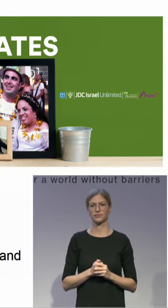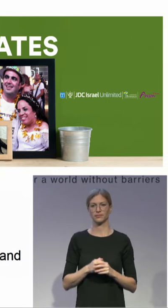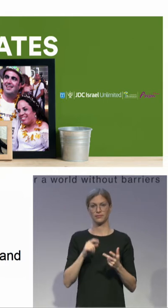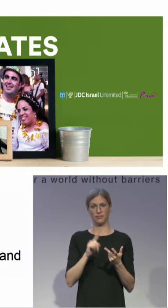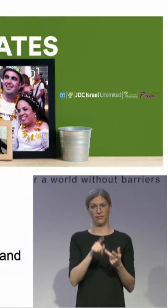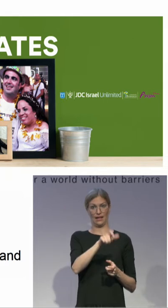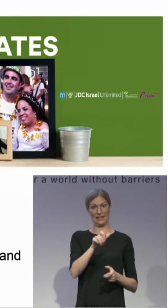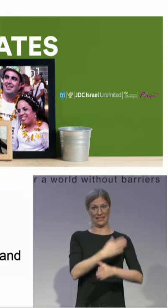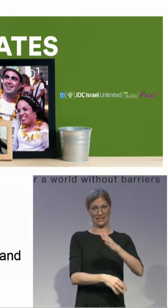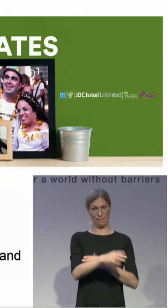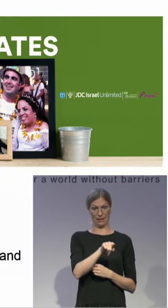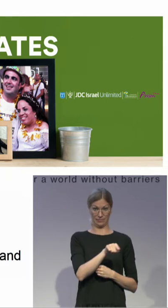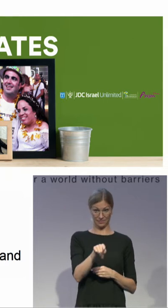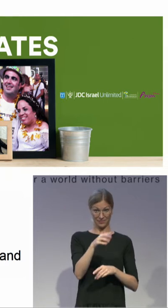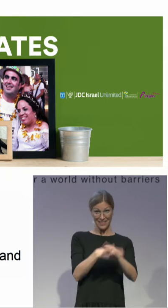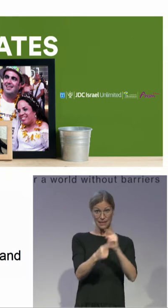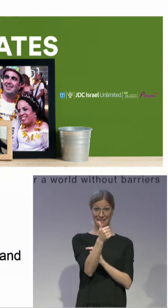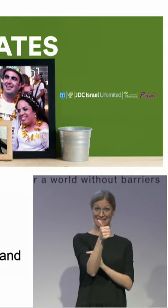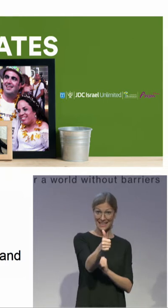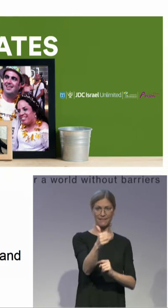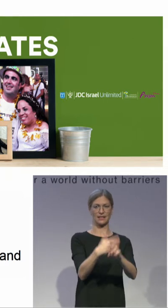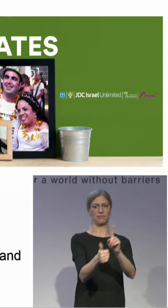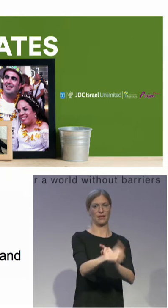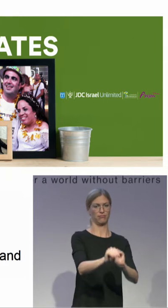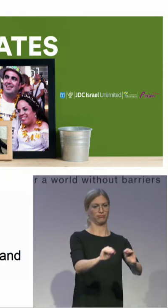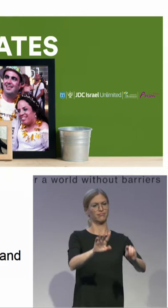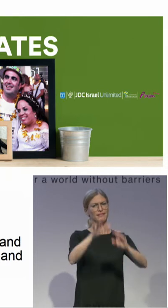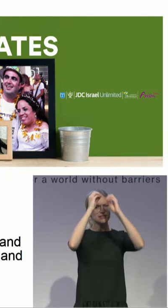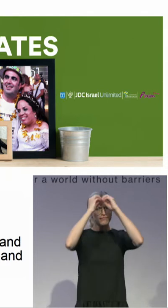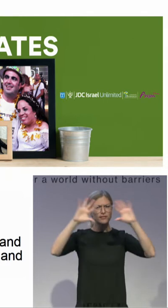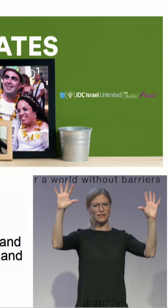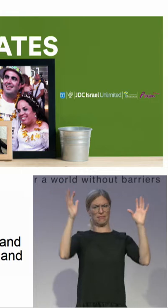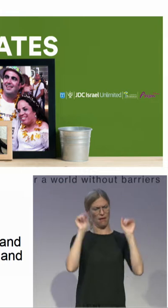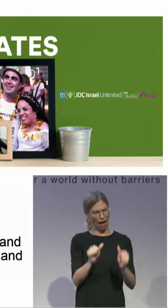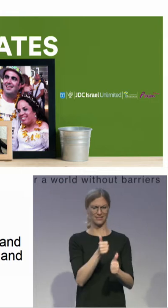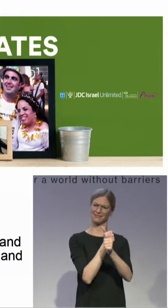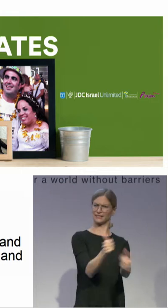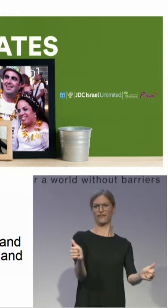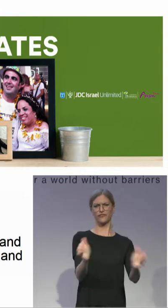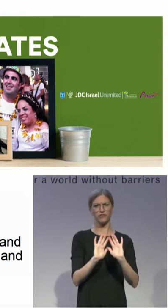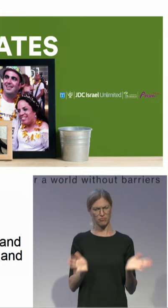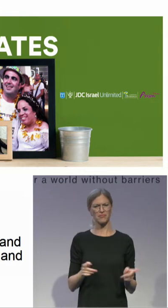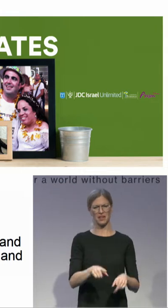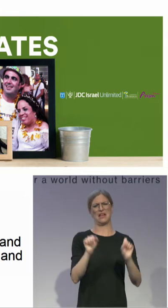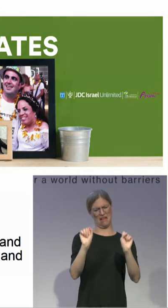have the life that they dream of, will make the revolutions we want to create. Thank you.